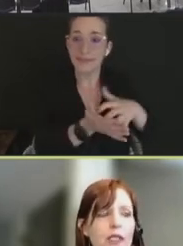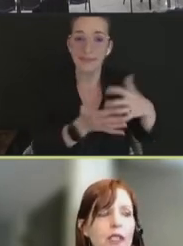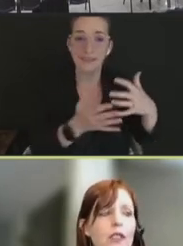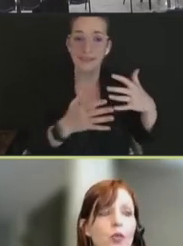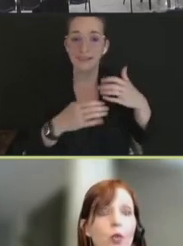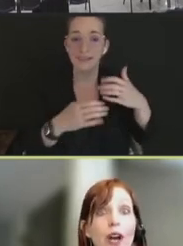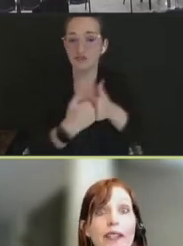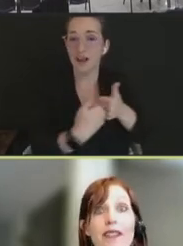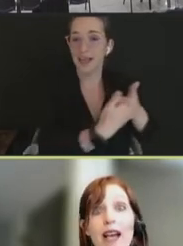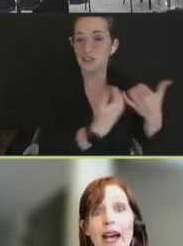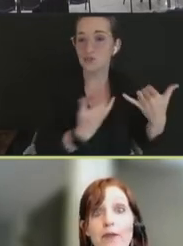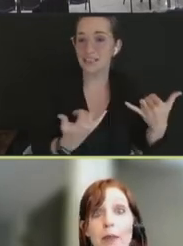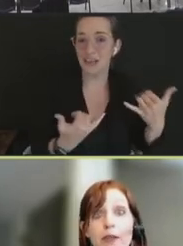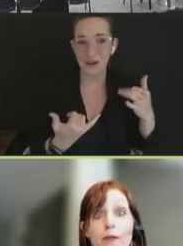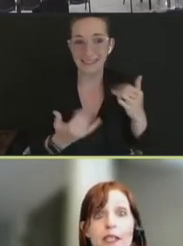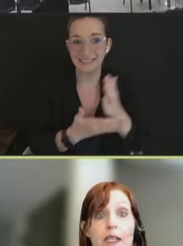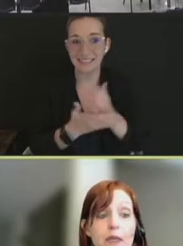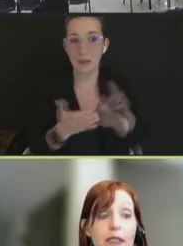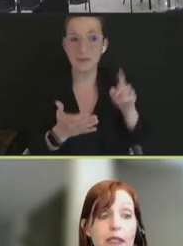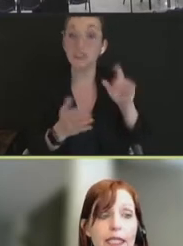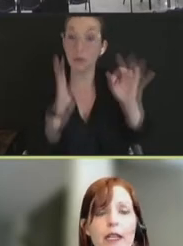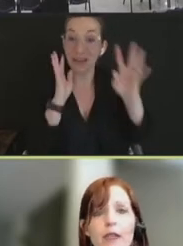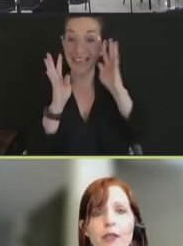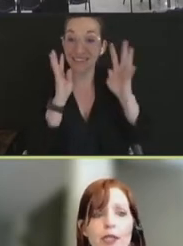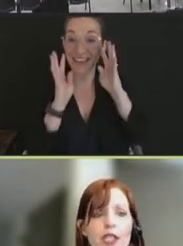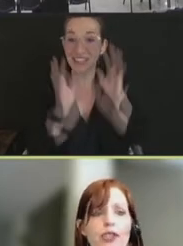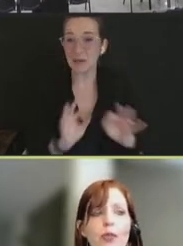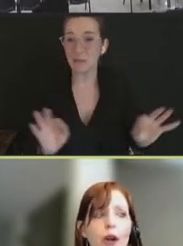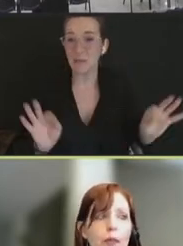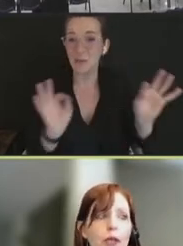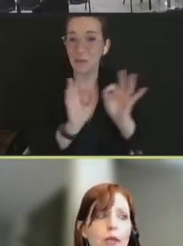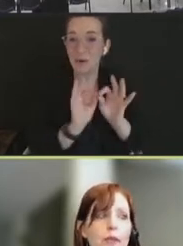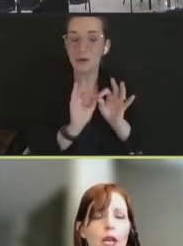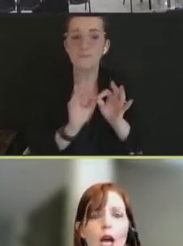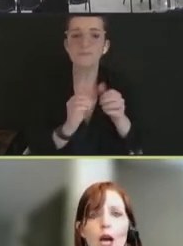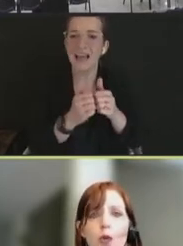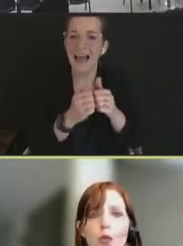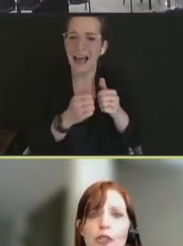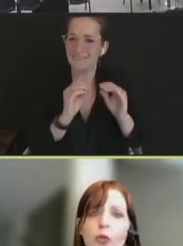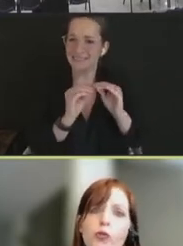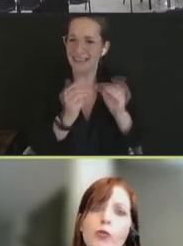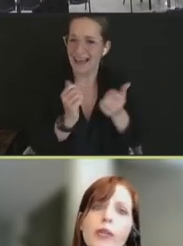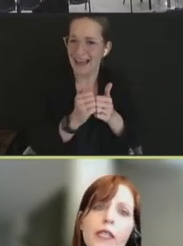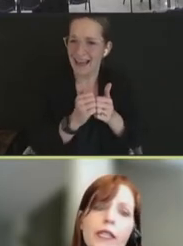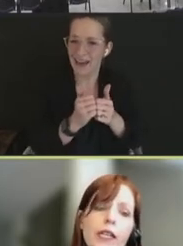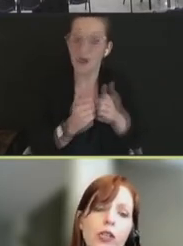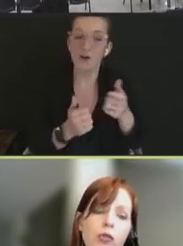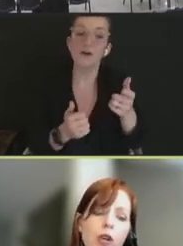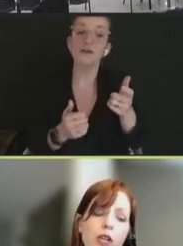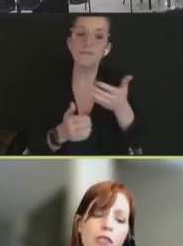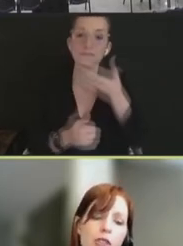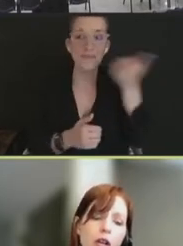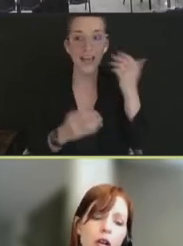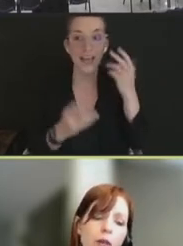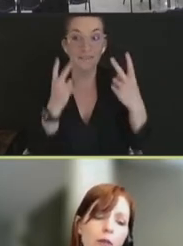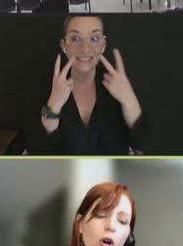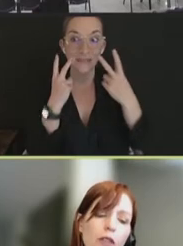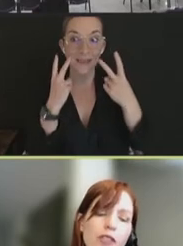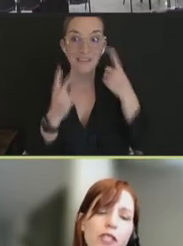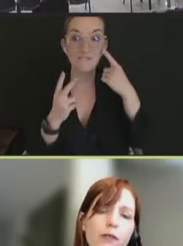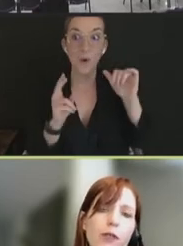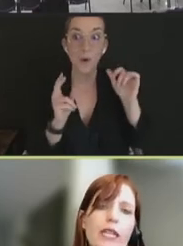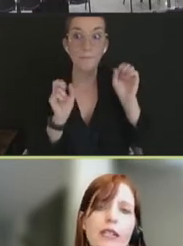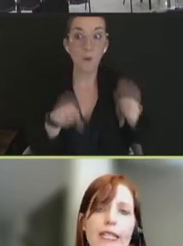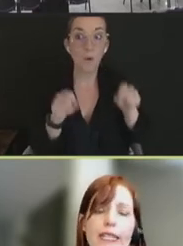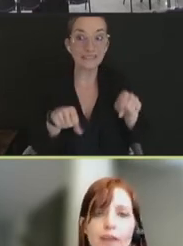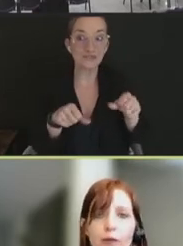address this, one is to have better visibility of the potential problems. We don't really, across all